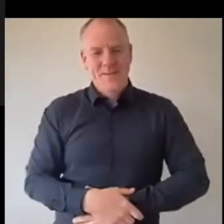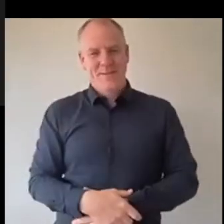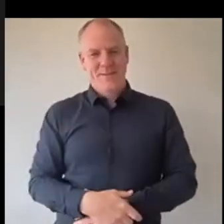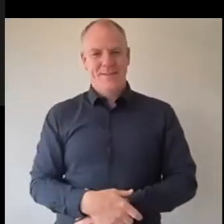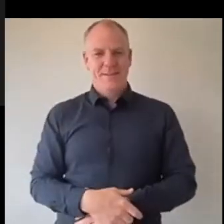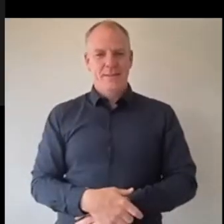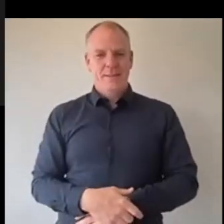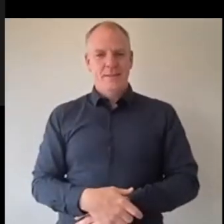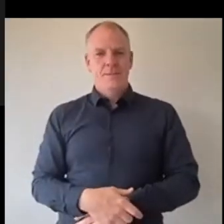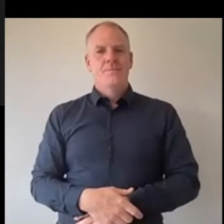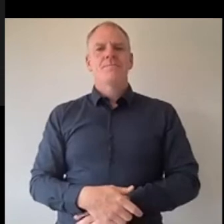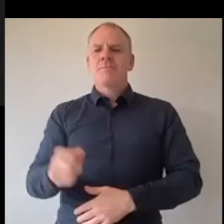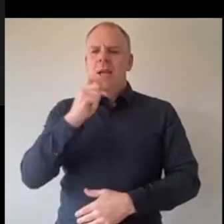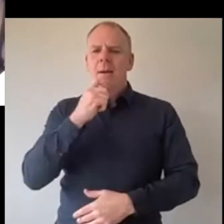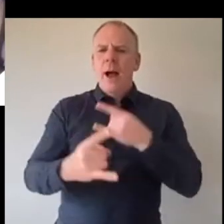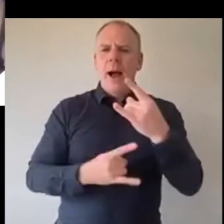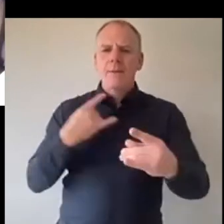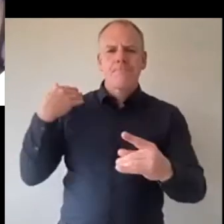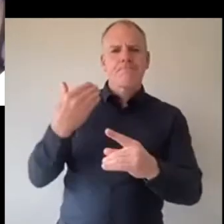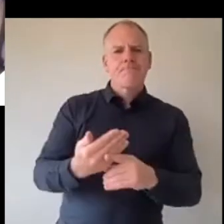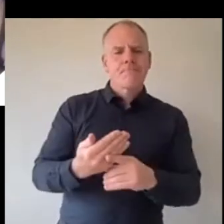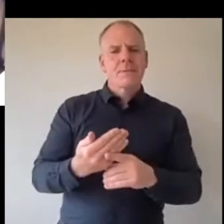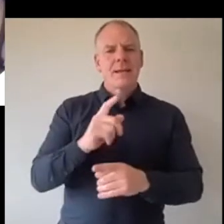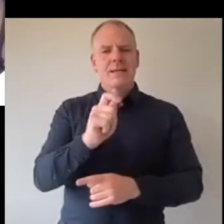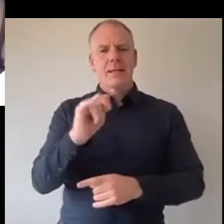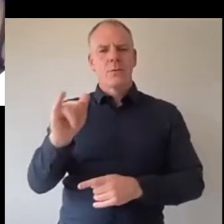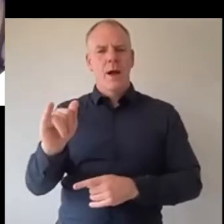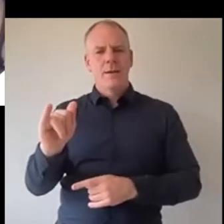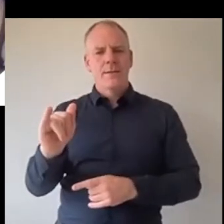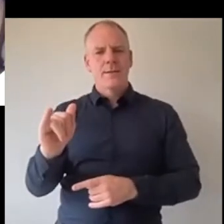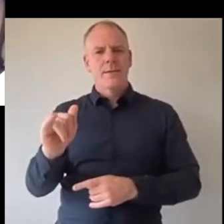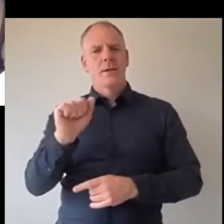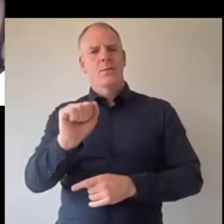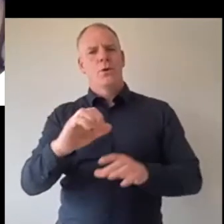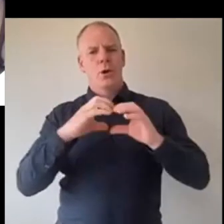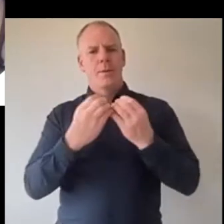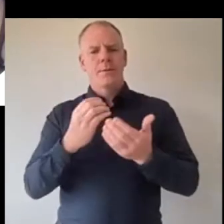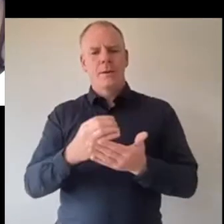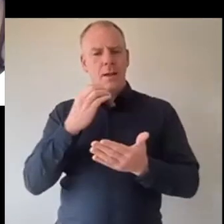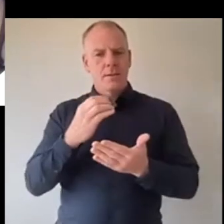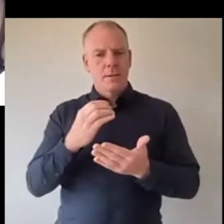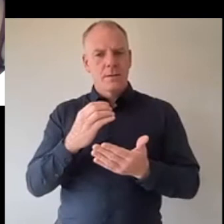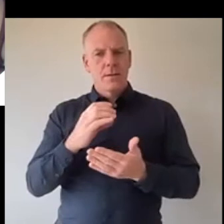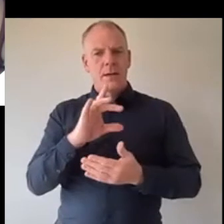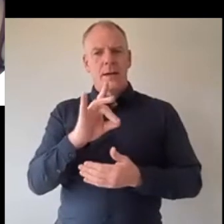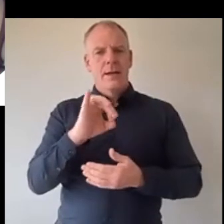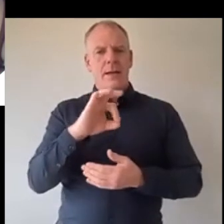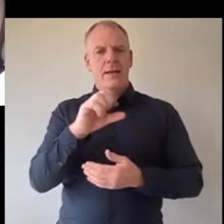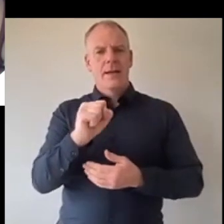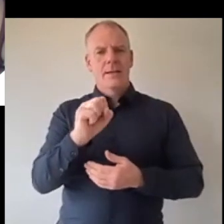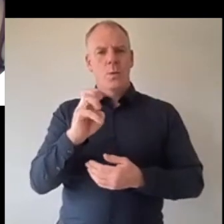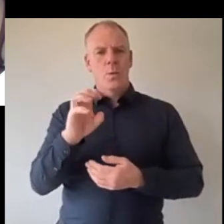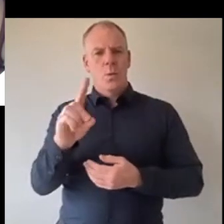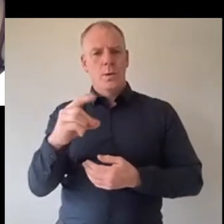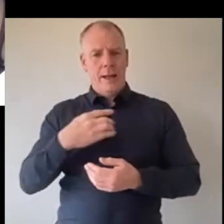tell me tell me what you've been doing in transition year in Kingswood Community College actually Kingswood was down the road from where I was from